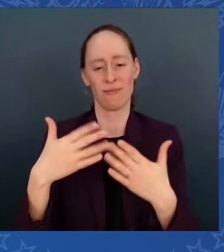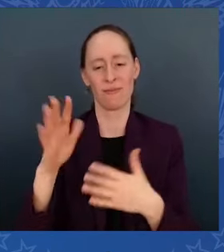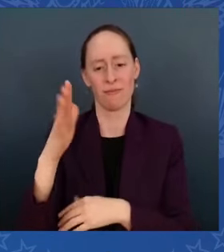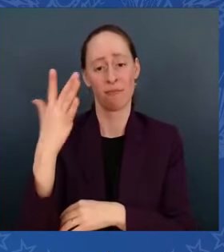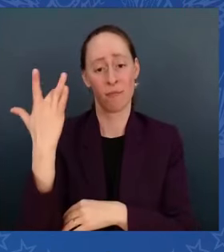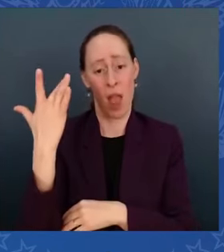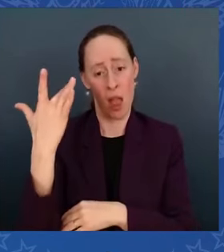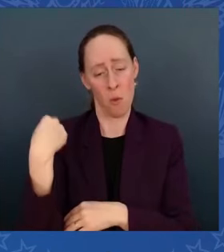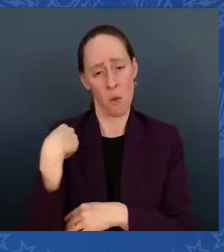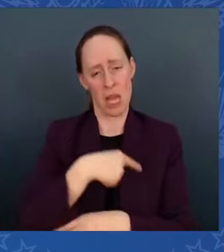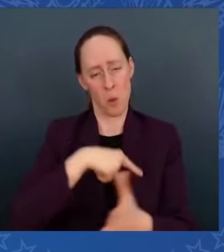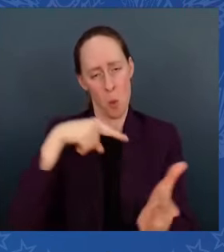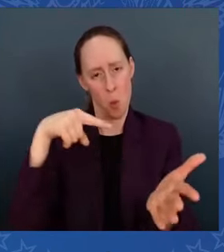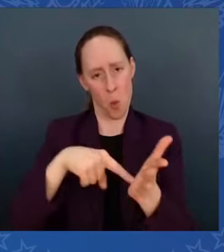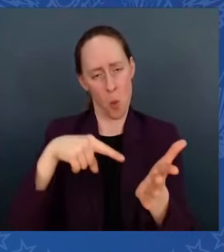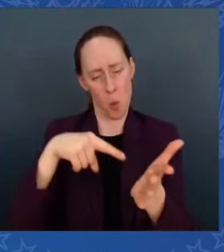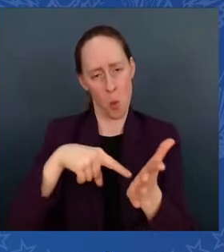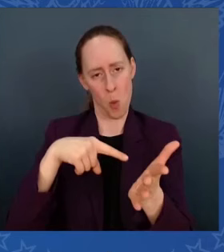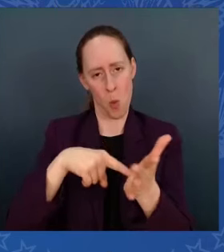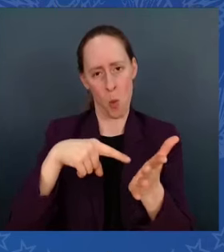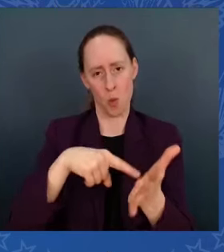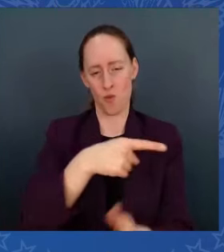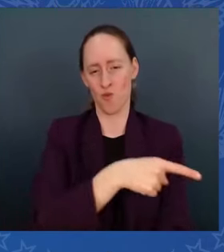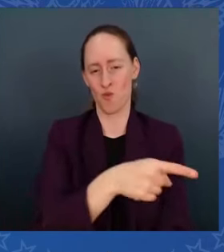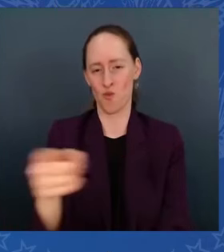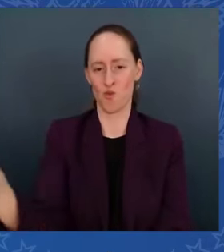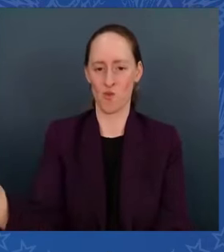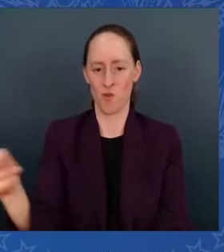So, Senator, I'll seize the groundbreaking.